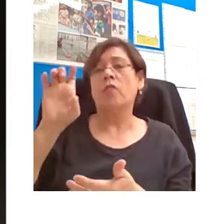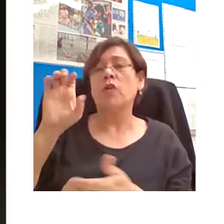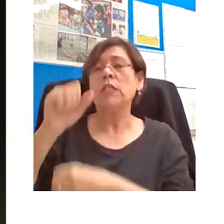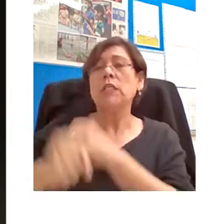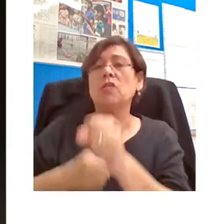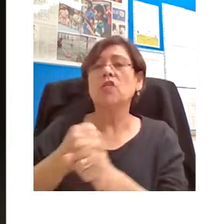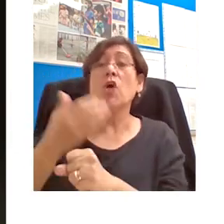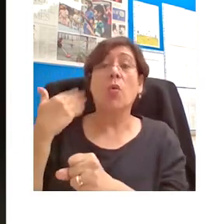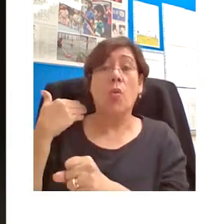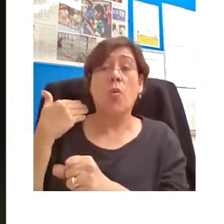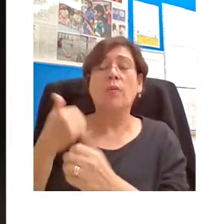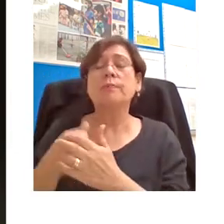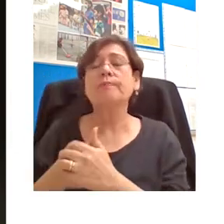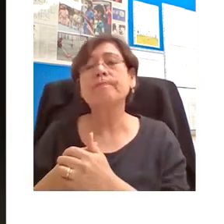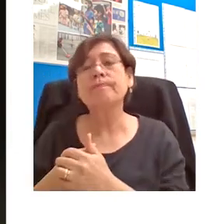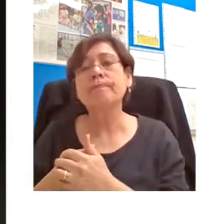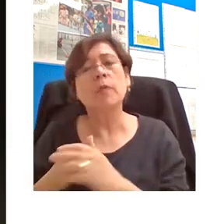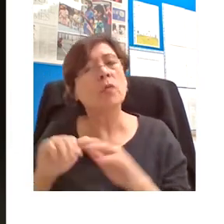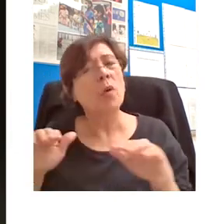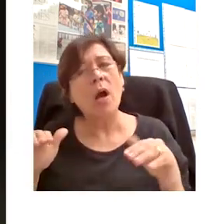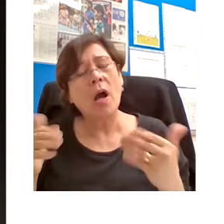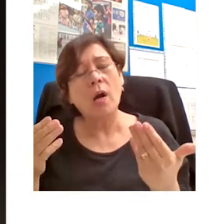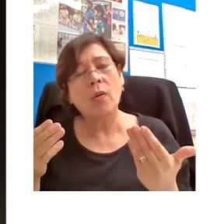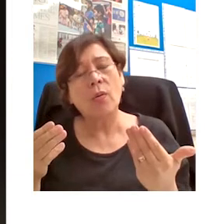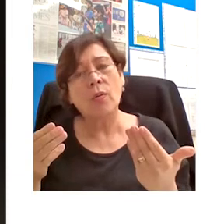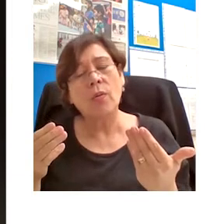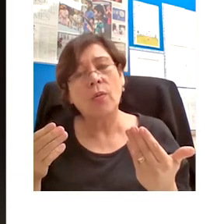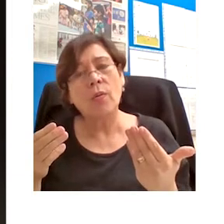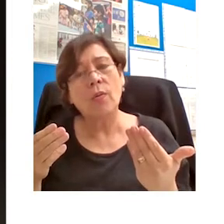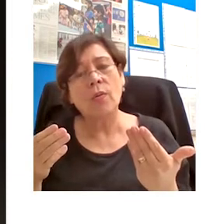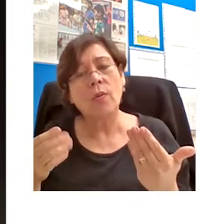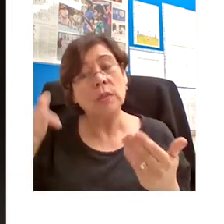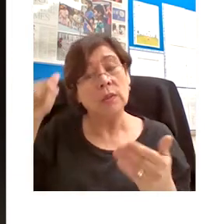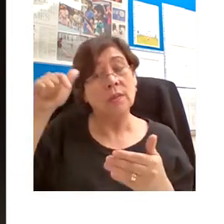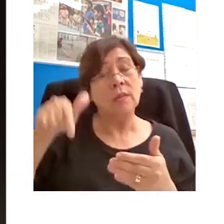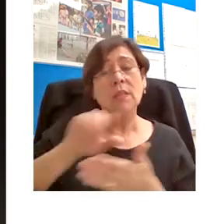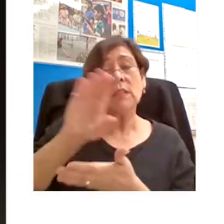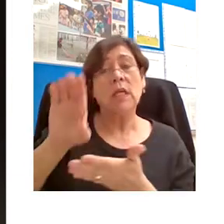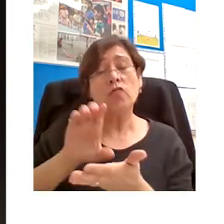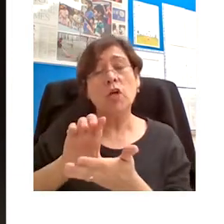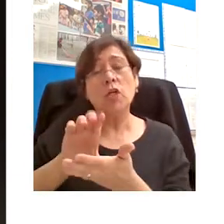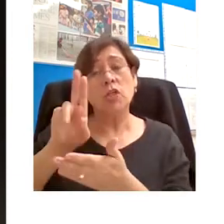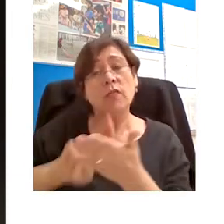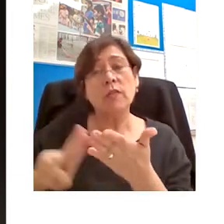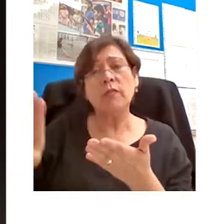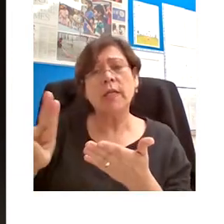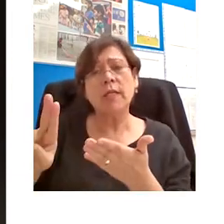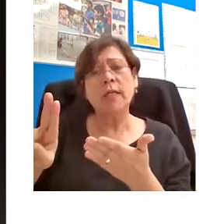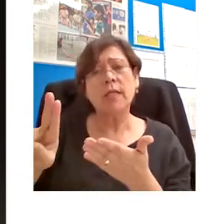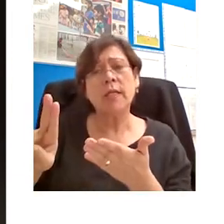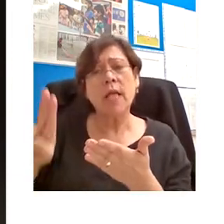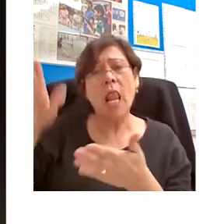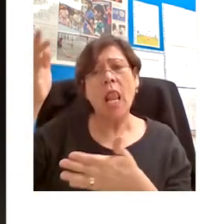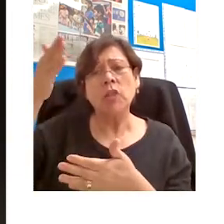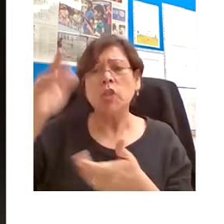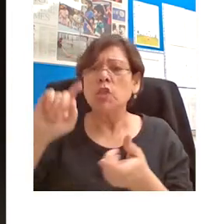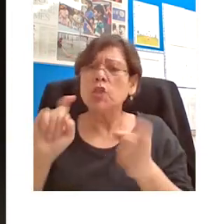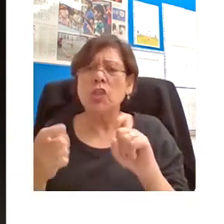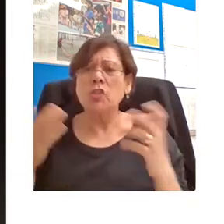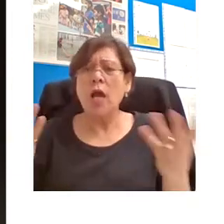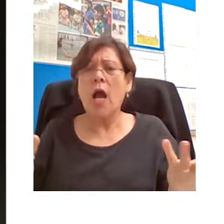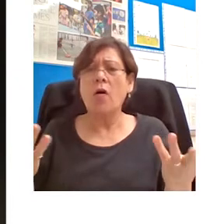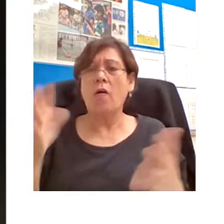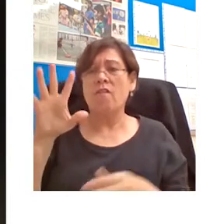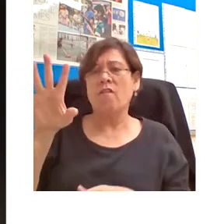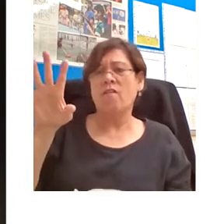So how has this central university institution to lecture changed over the last 500